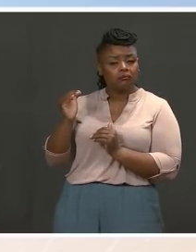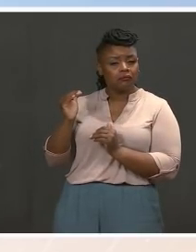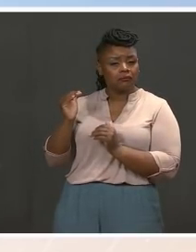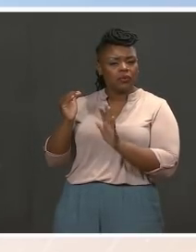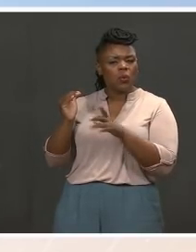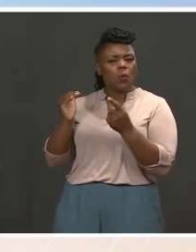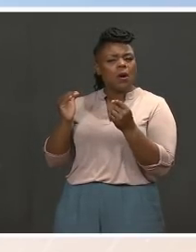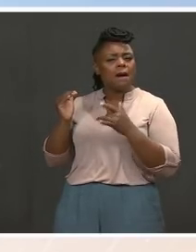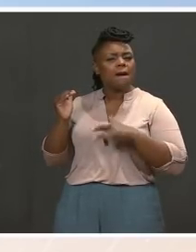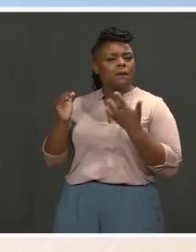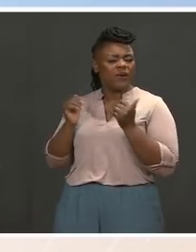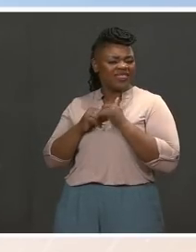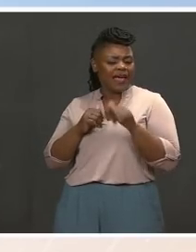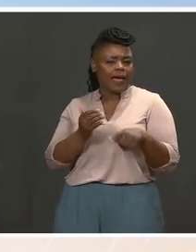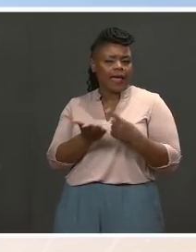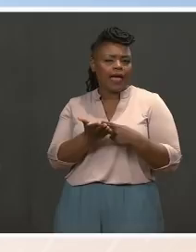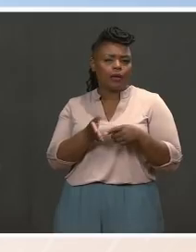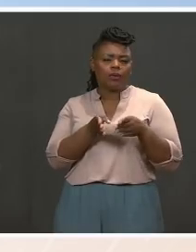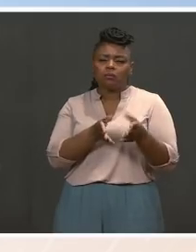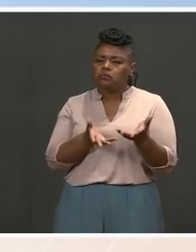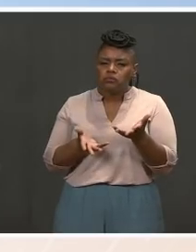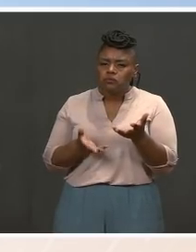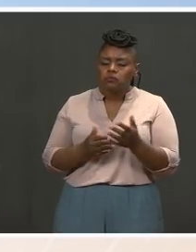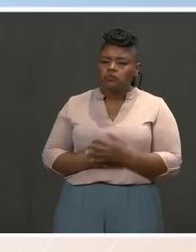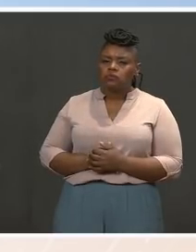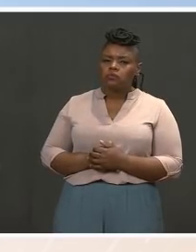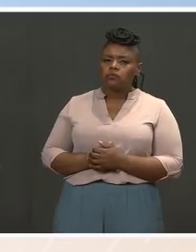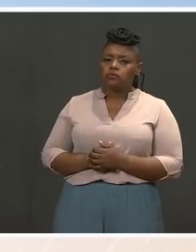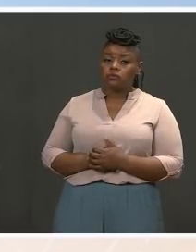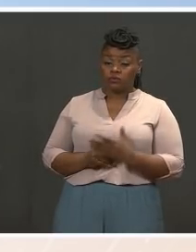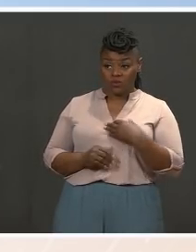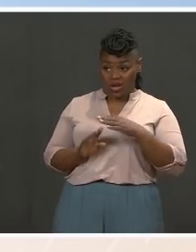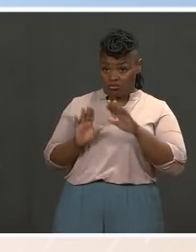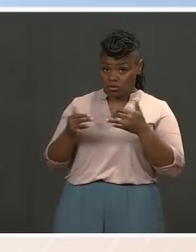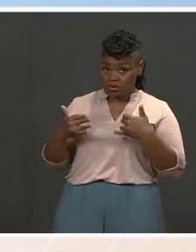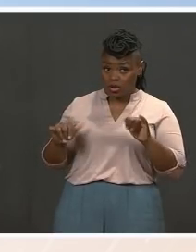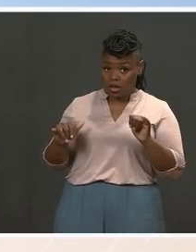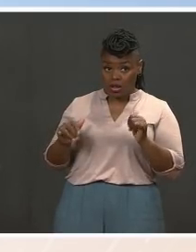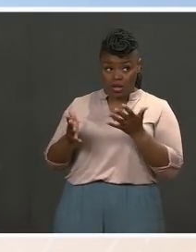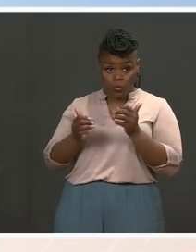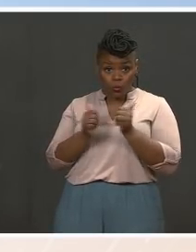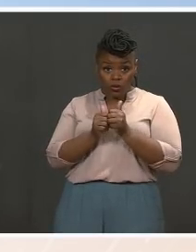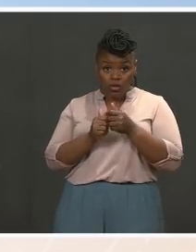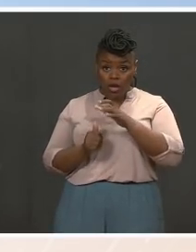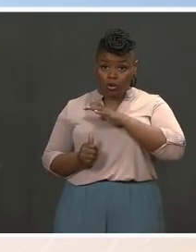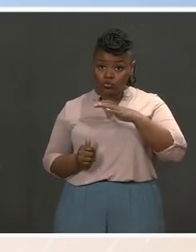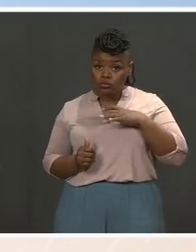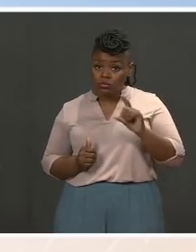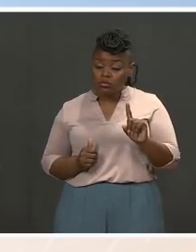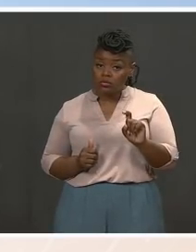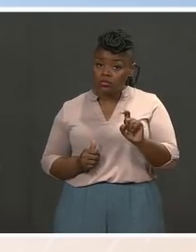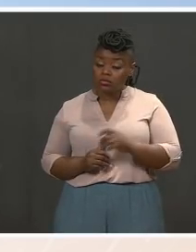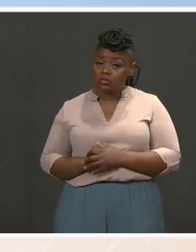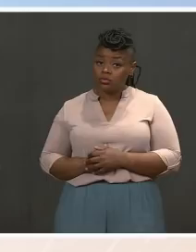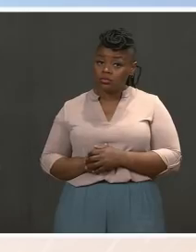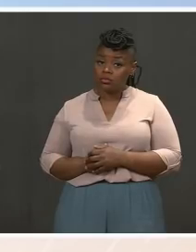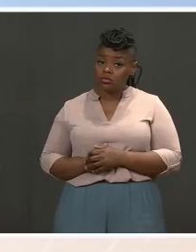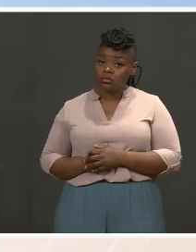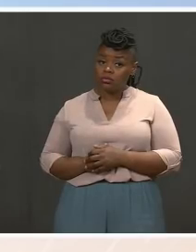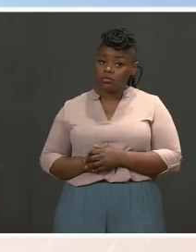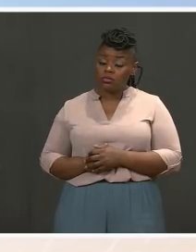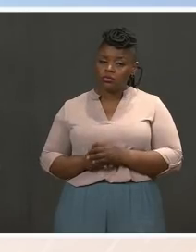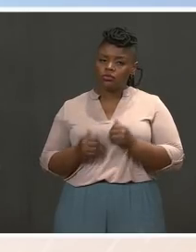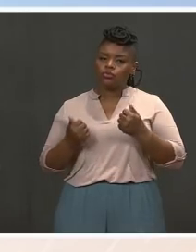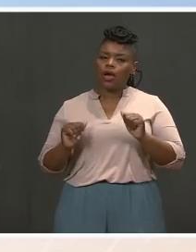requiring that sort of thing? Is the White House still interested in talking to Congress about amending the Fed Act to require some sort of